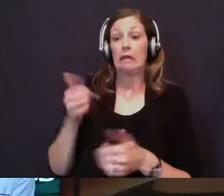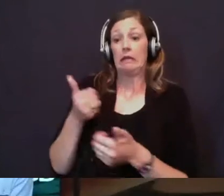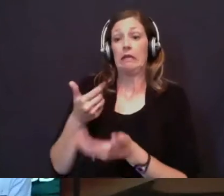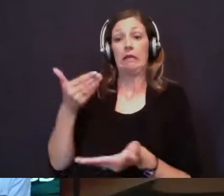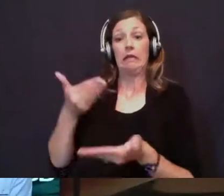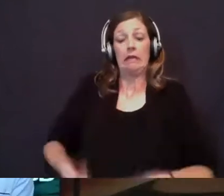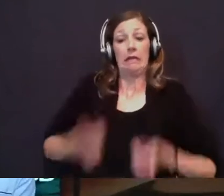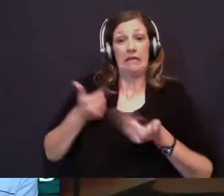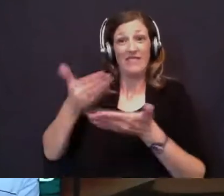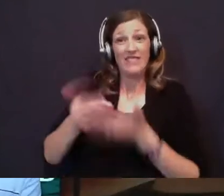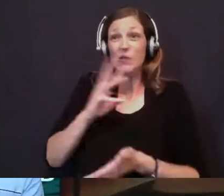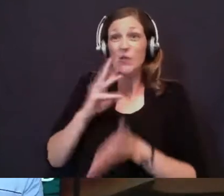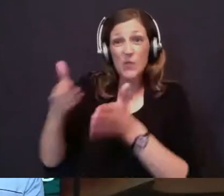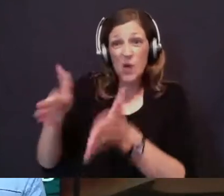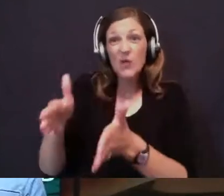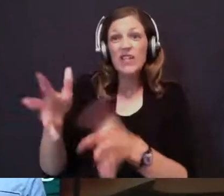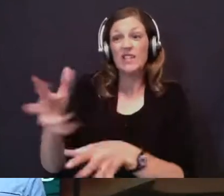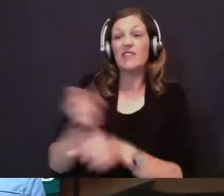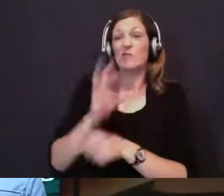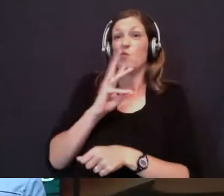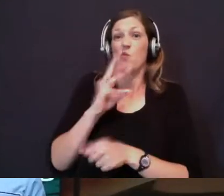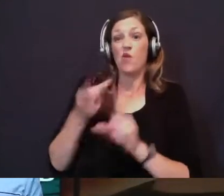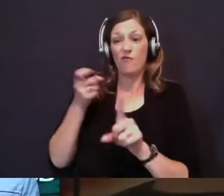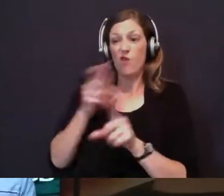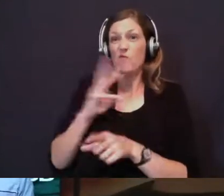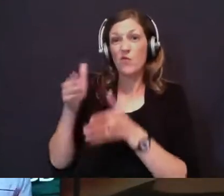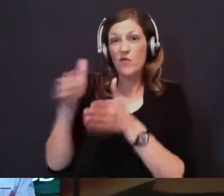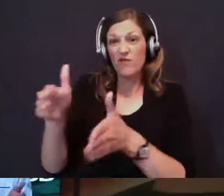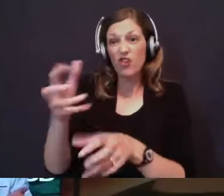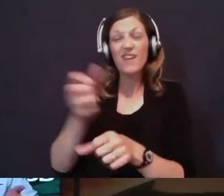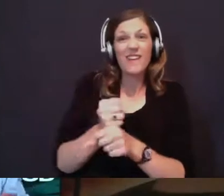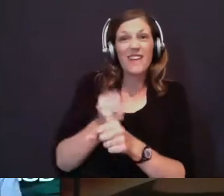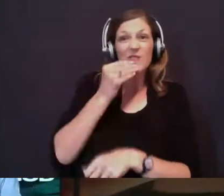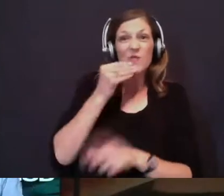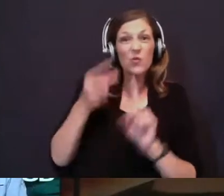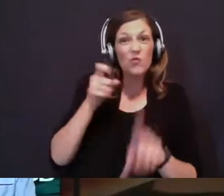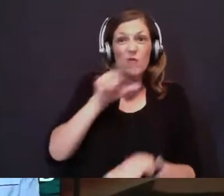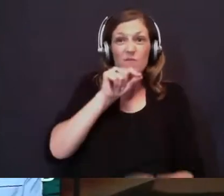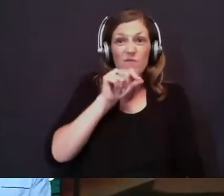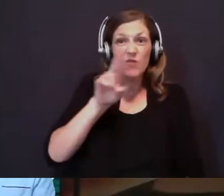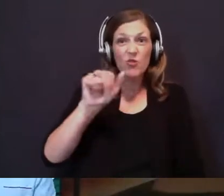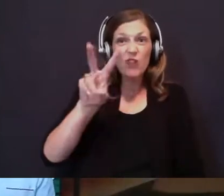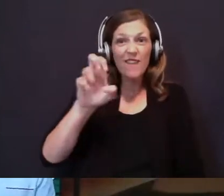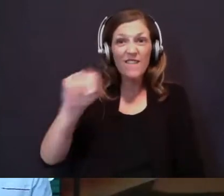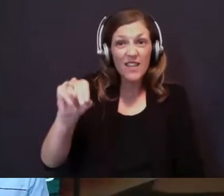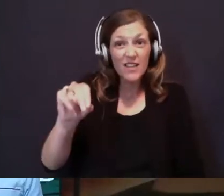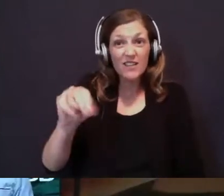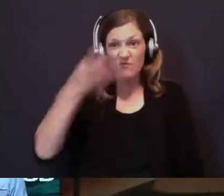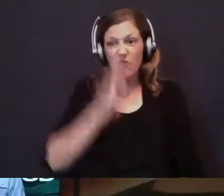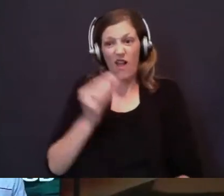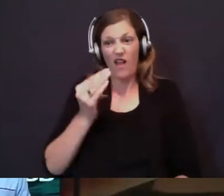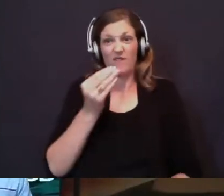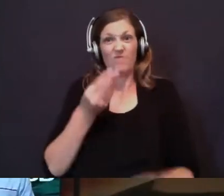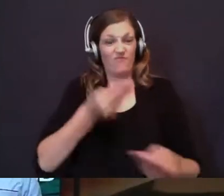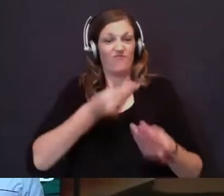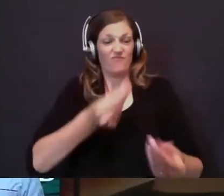from the river. He gets his food from ravens that God sends. He sends him bread. God feeds him through ravens. Okay.